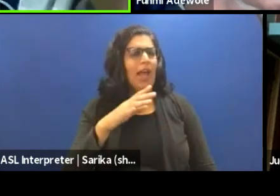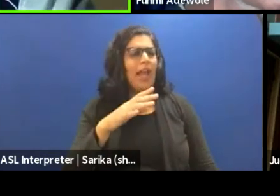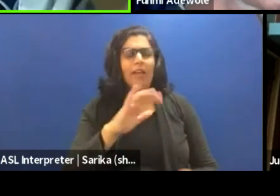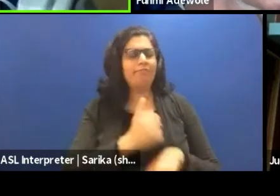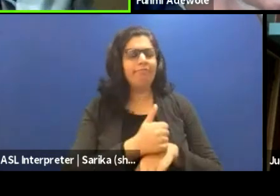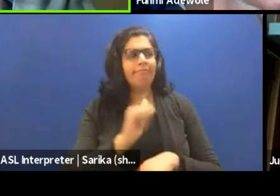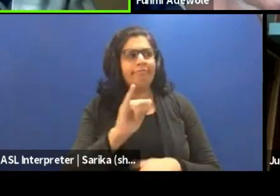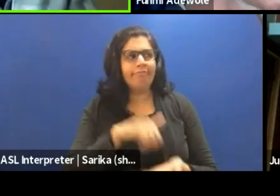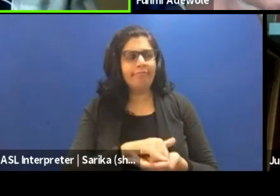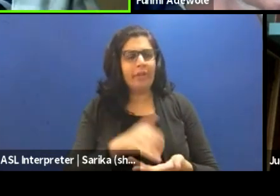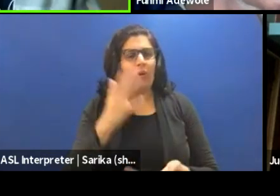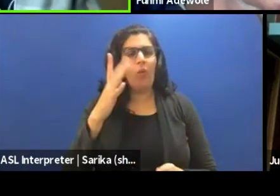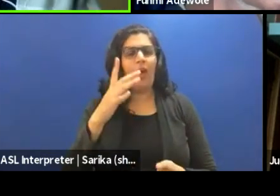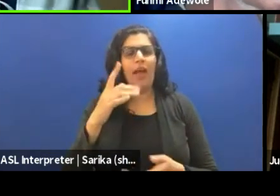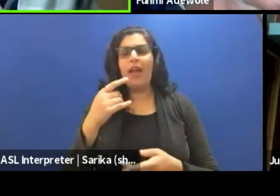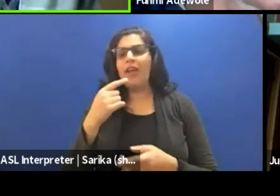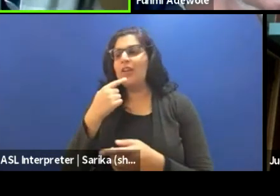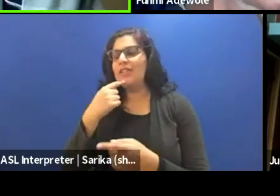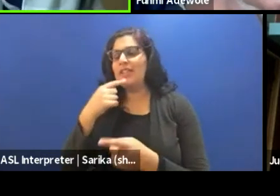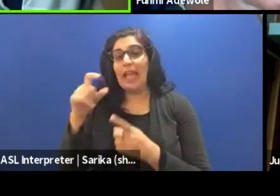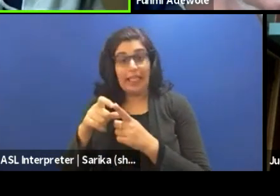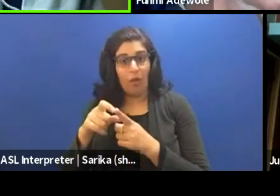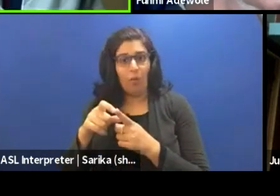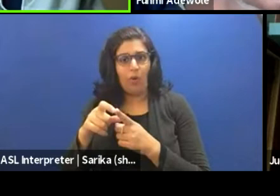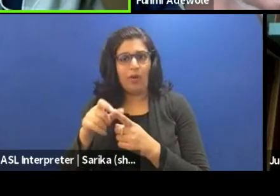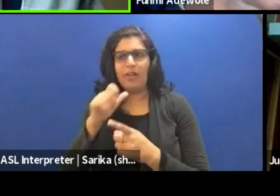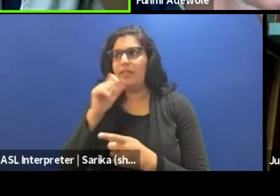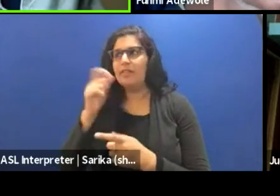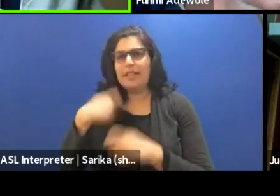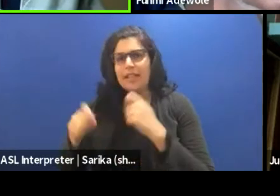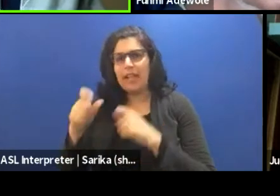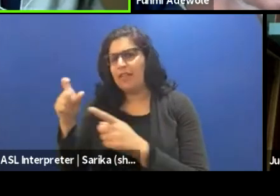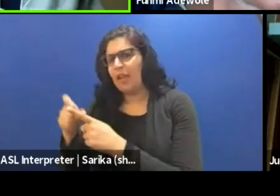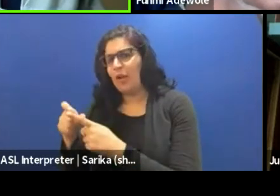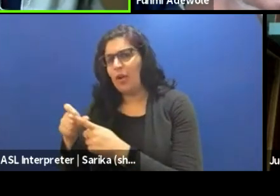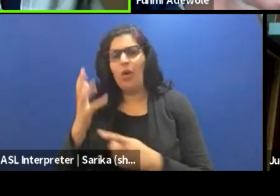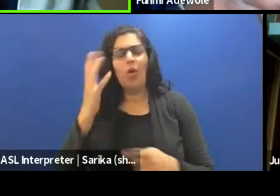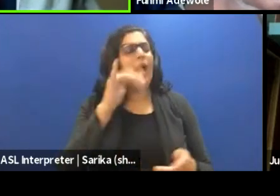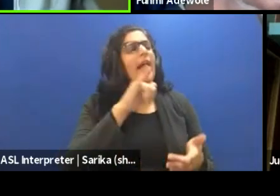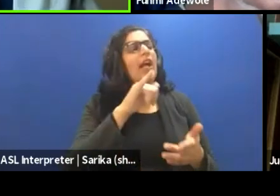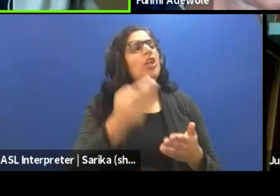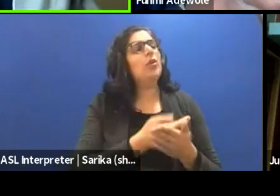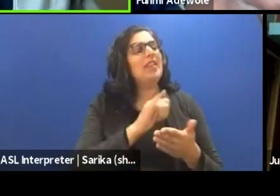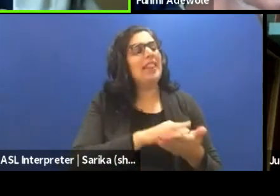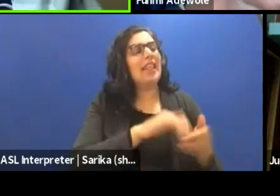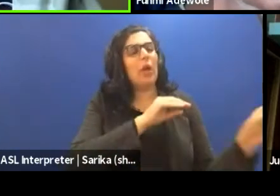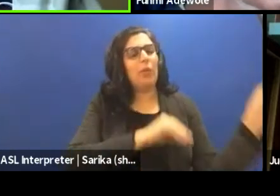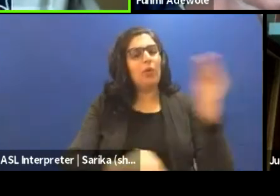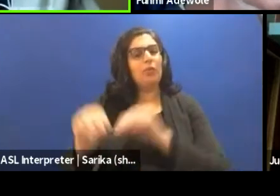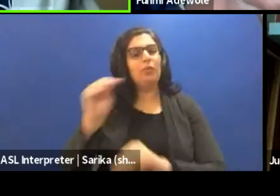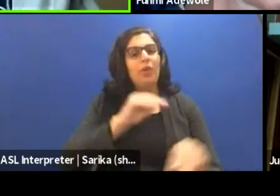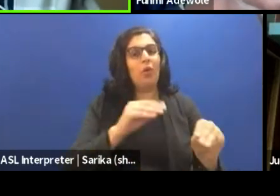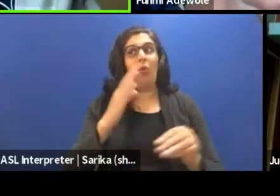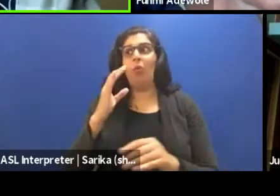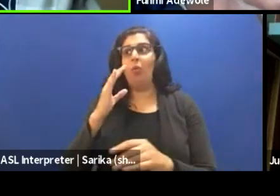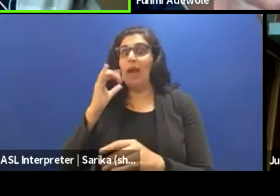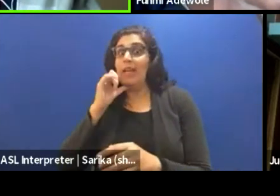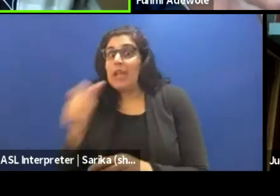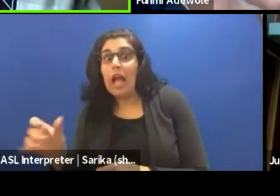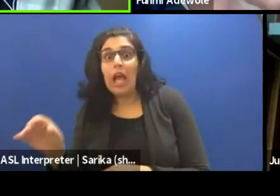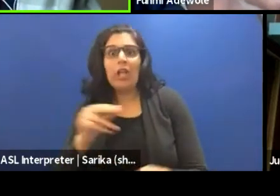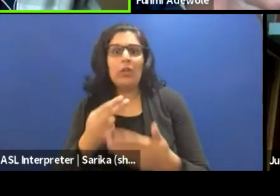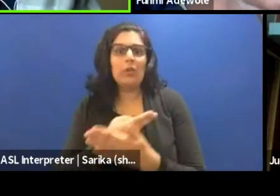Why are you saying that word as opposed to that word? Why is that poem there? Why are you using that movement? Why are you using, why aren't you using that movement?